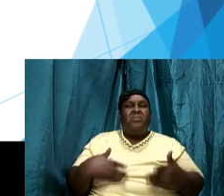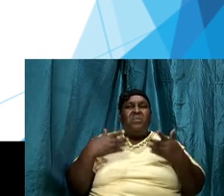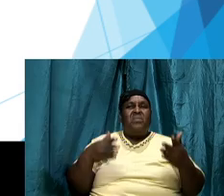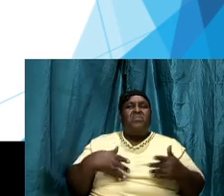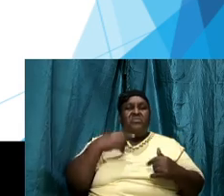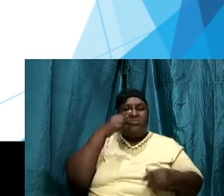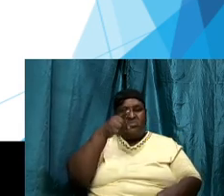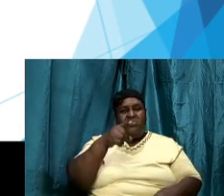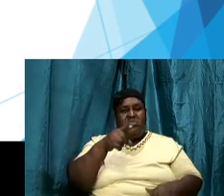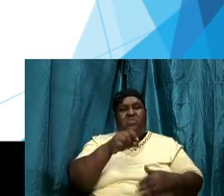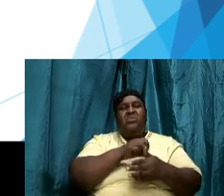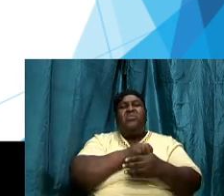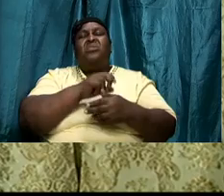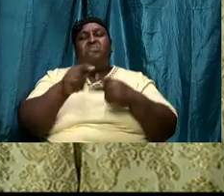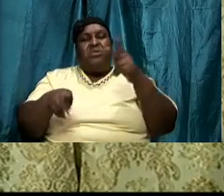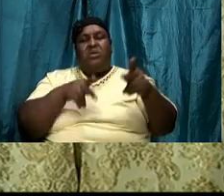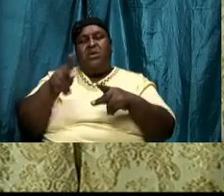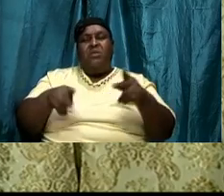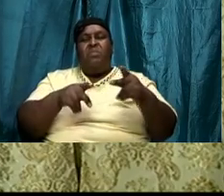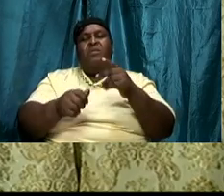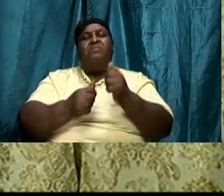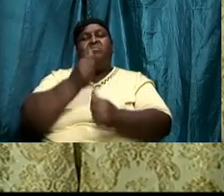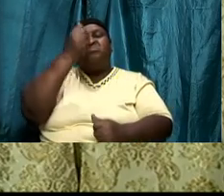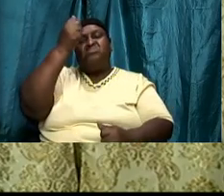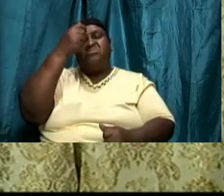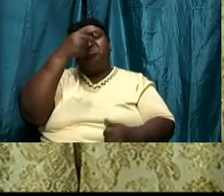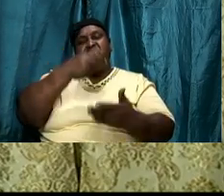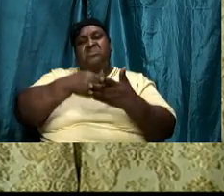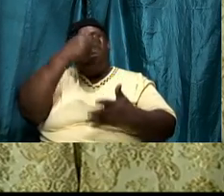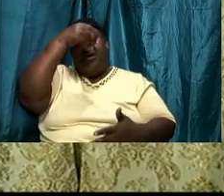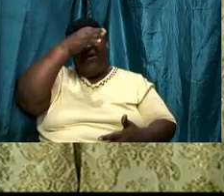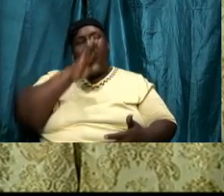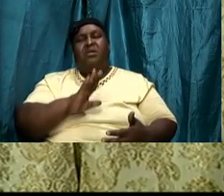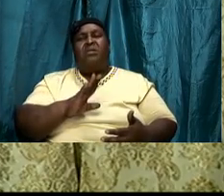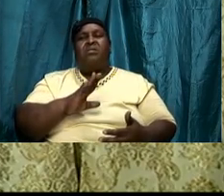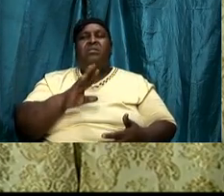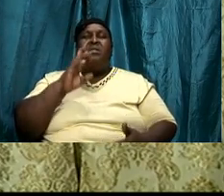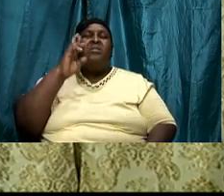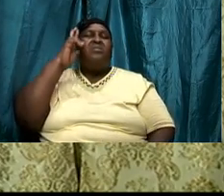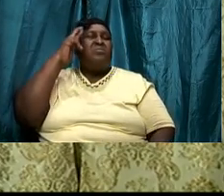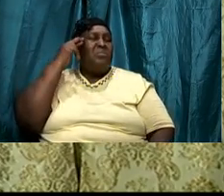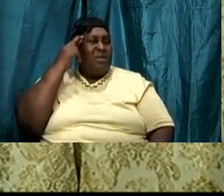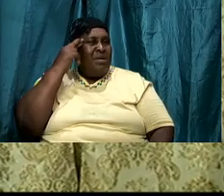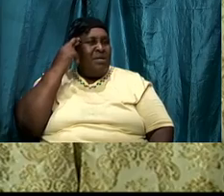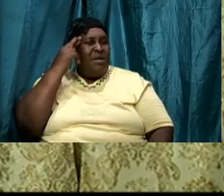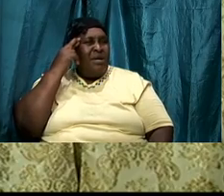saints of the most high God to recognize